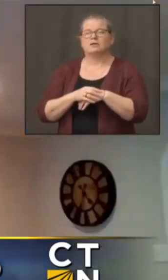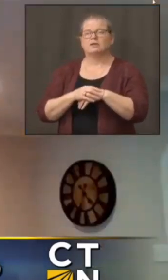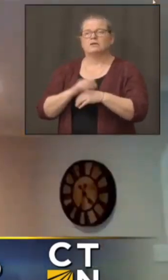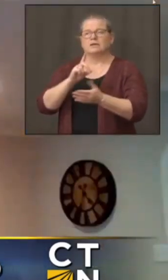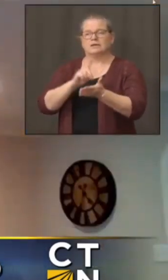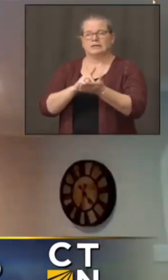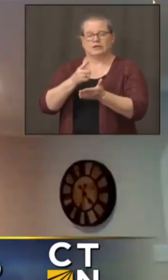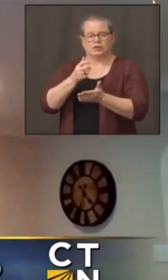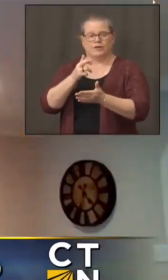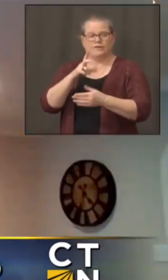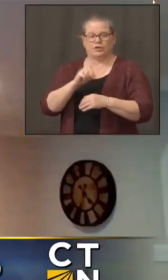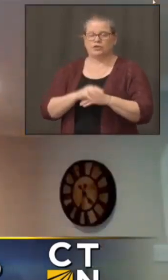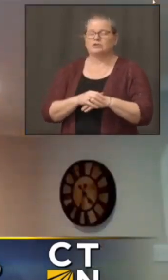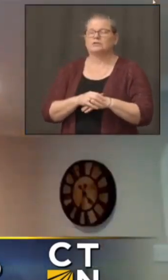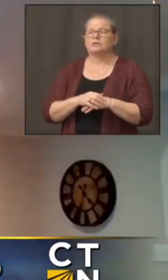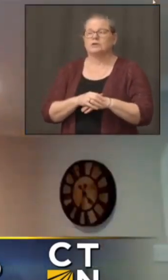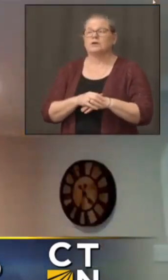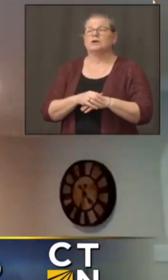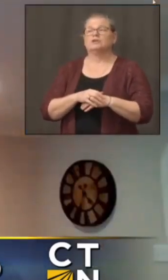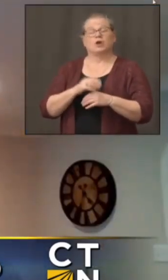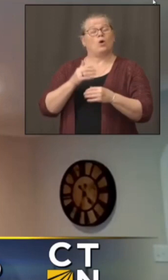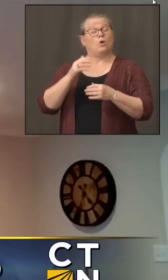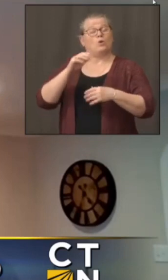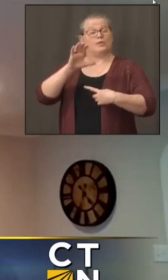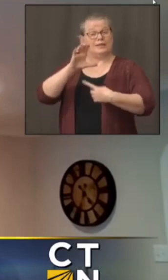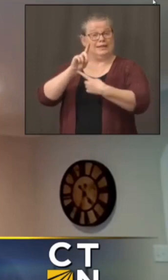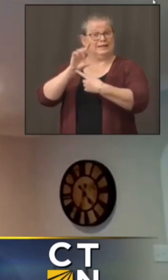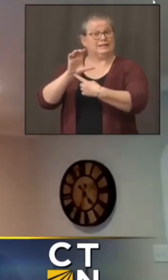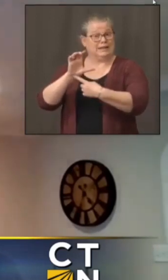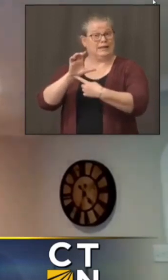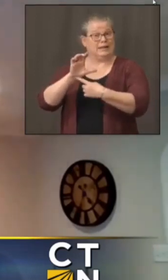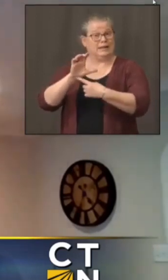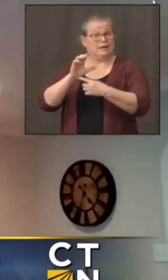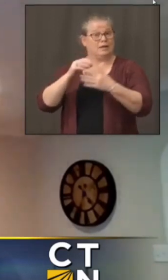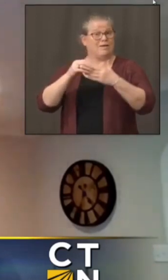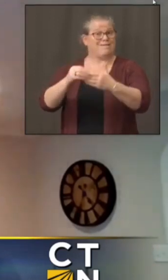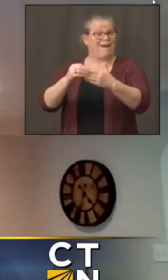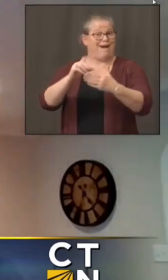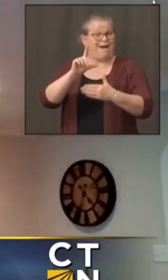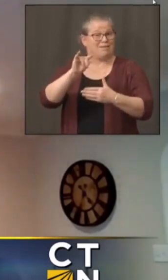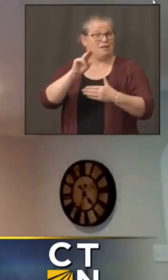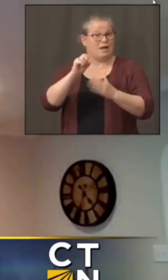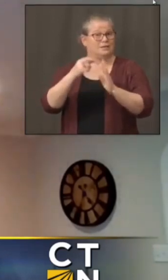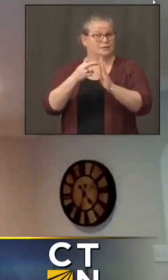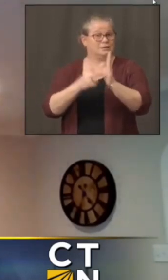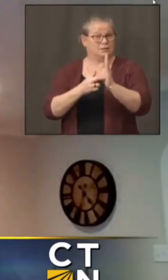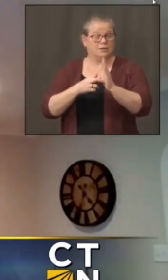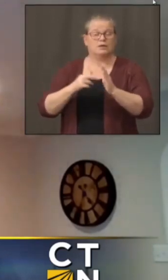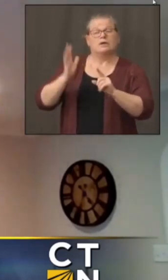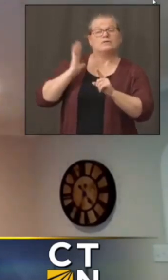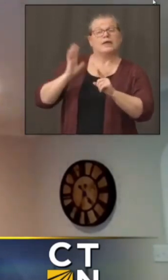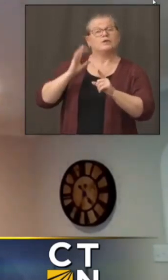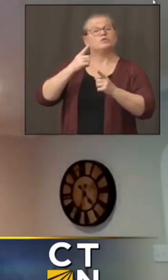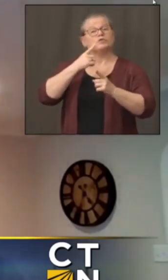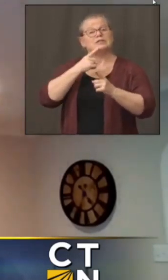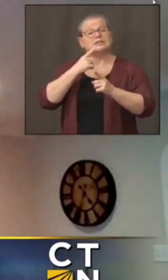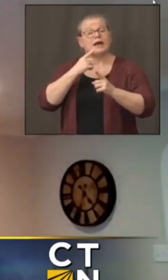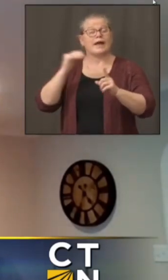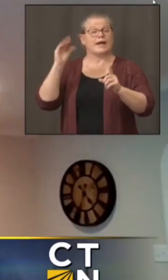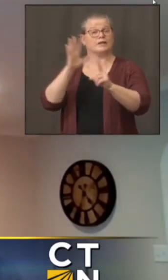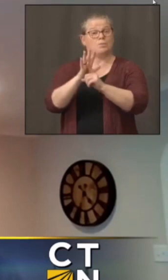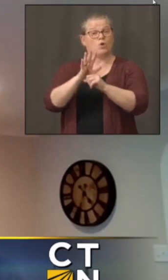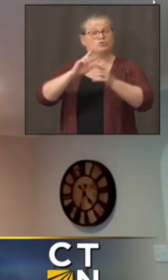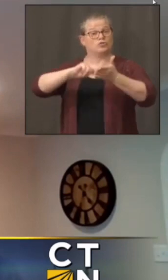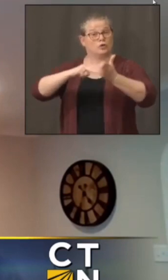they used to talk, the old guidelines talked about an exposure being defined as 15 consecutive